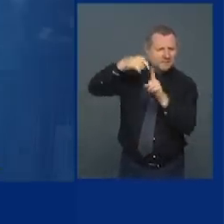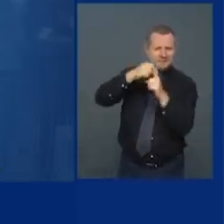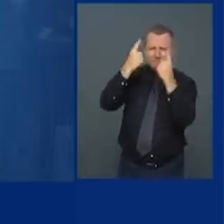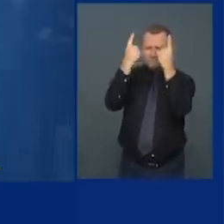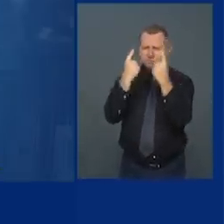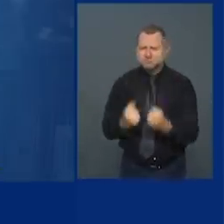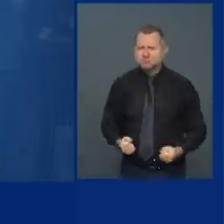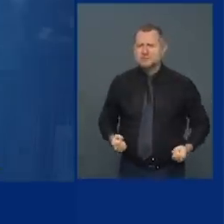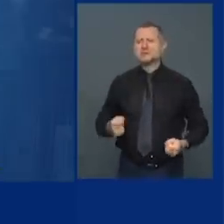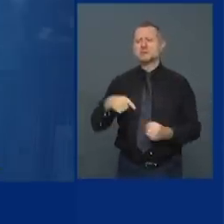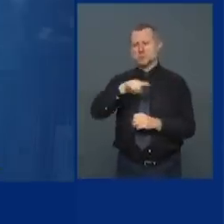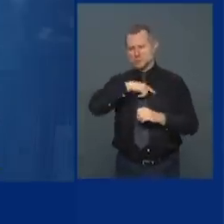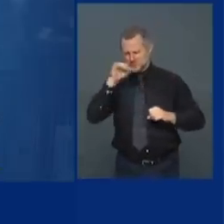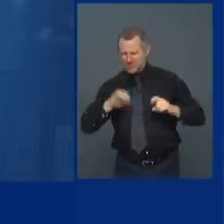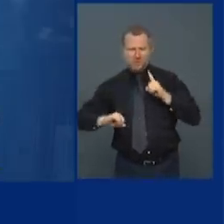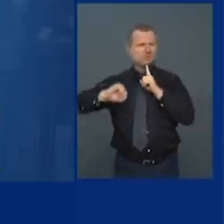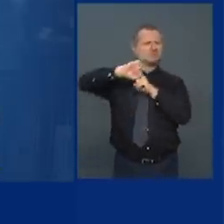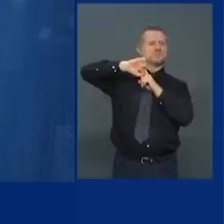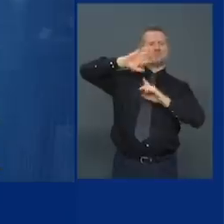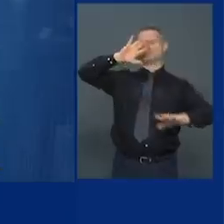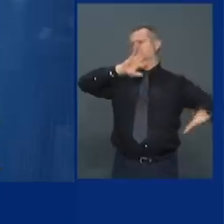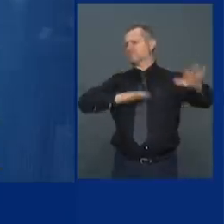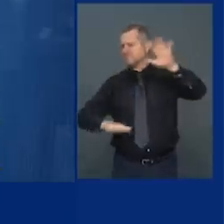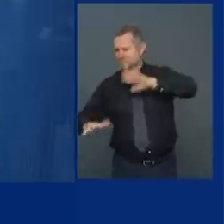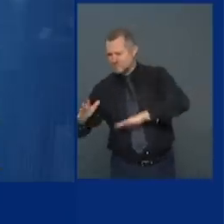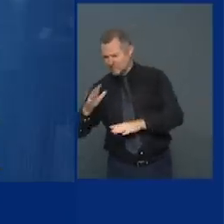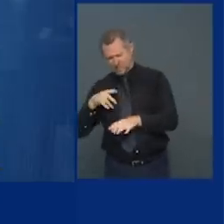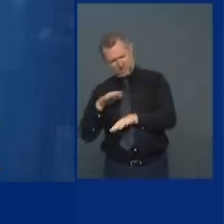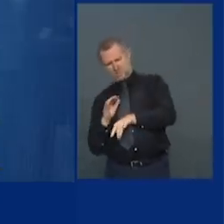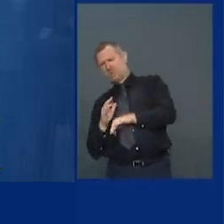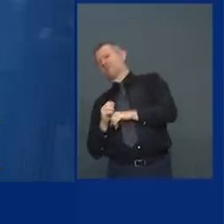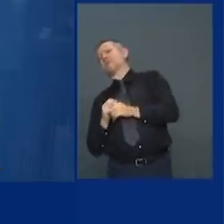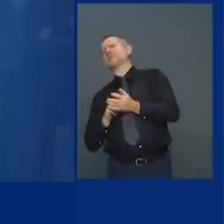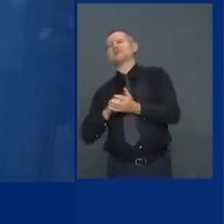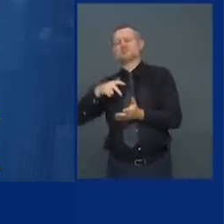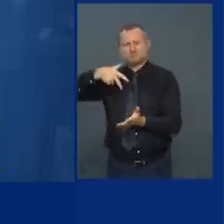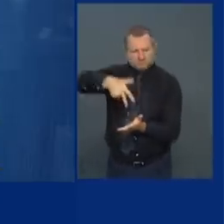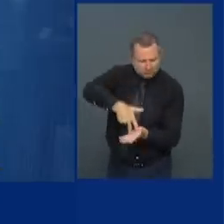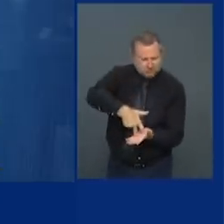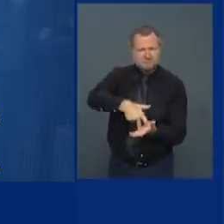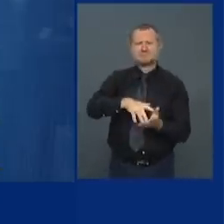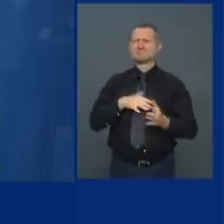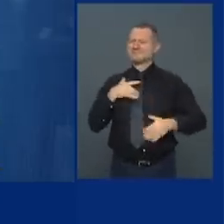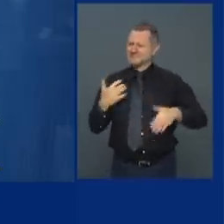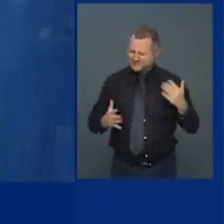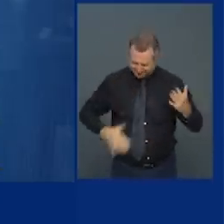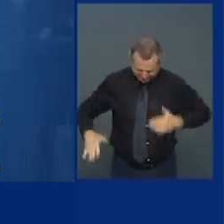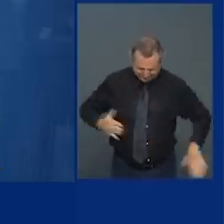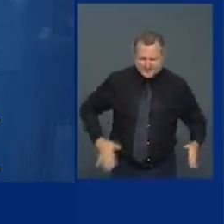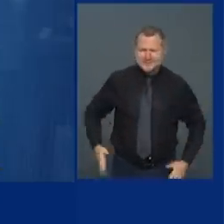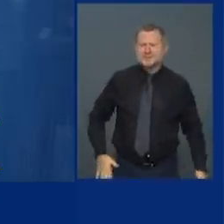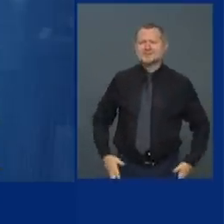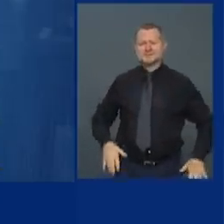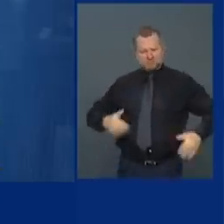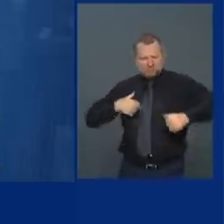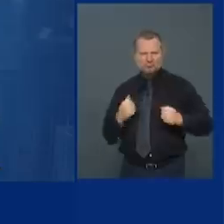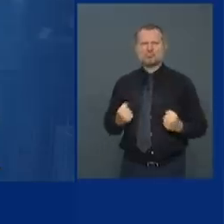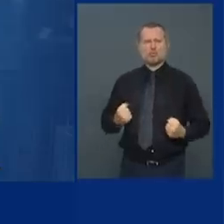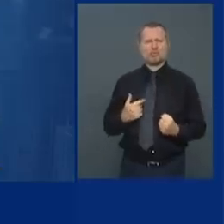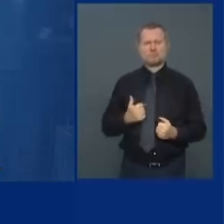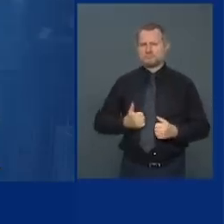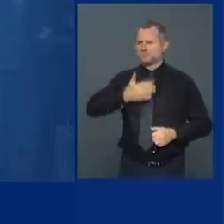But we get up, we dust ourselves off, and we come back stronger than ever. That is the definition of being a New Yorker.